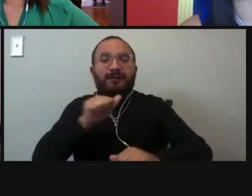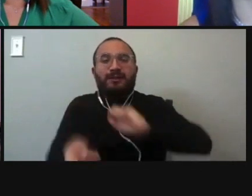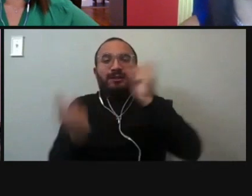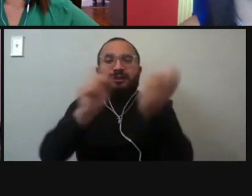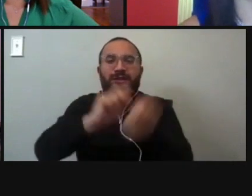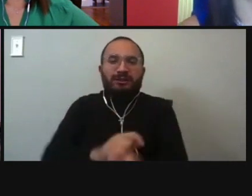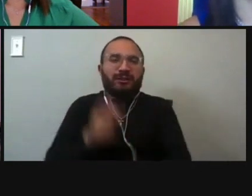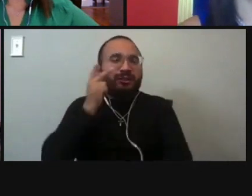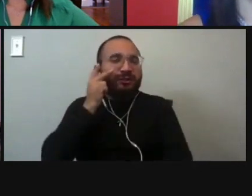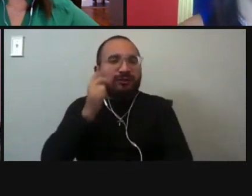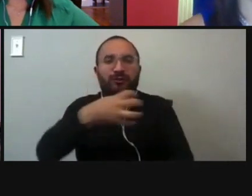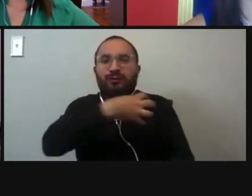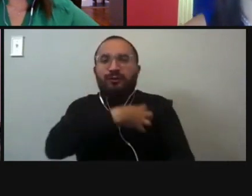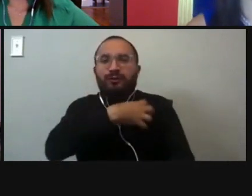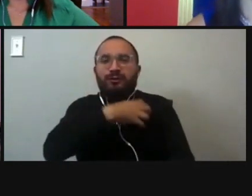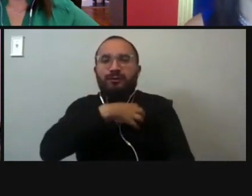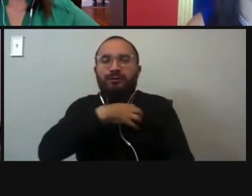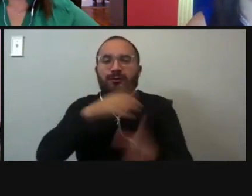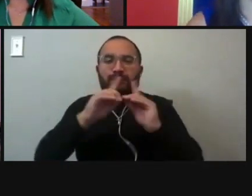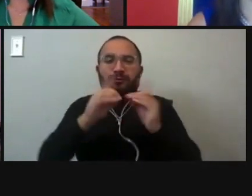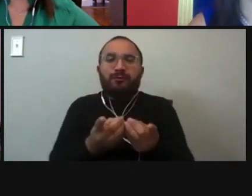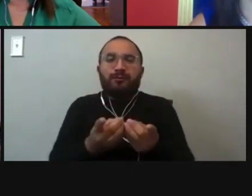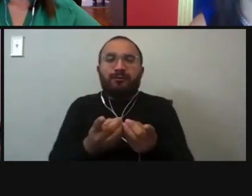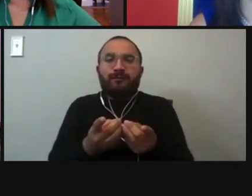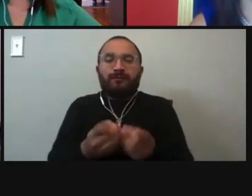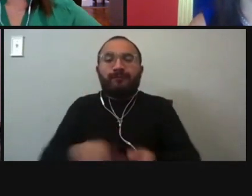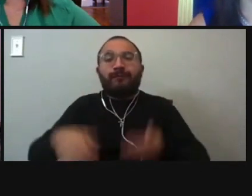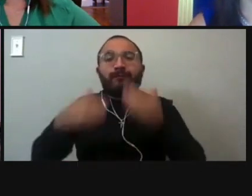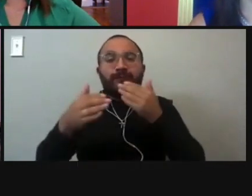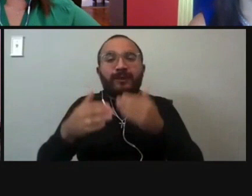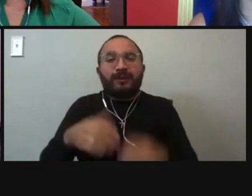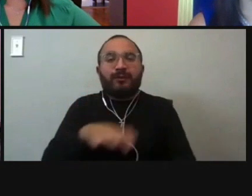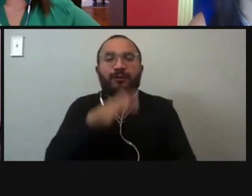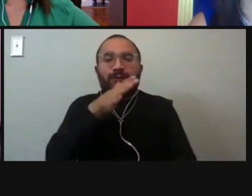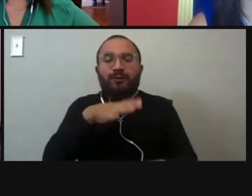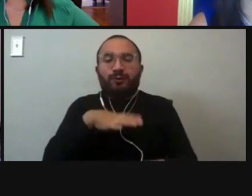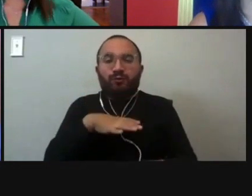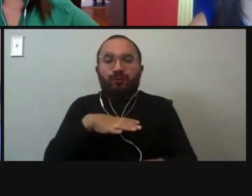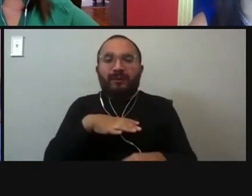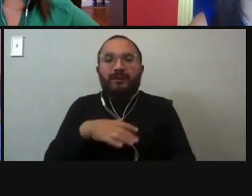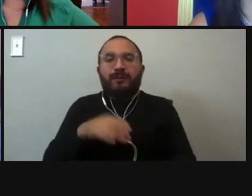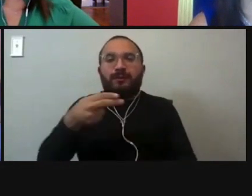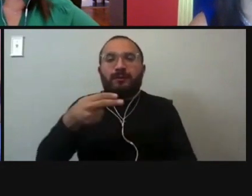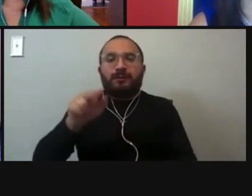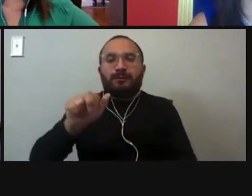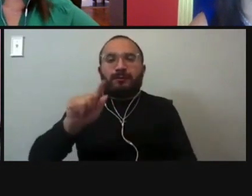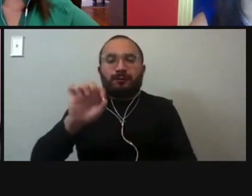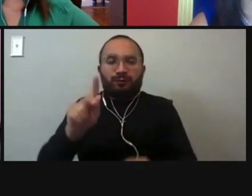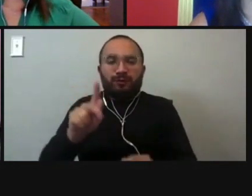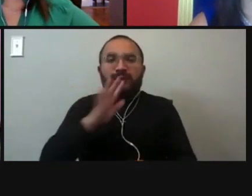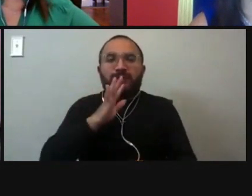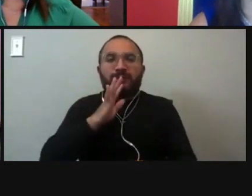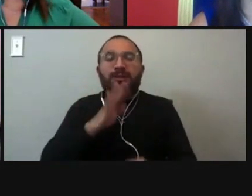And Ms. Fortix, we'll start with you on this one. Sure. Thank you. Um, well, since the commissioner's, I guess, primary way